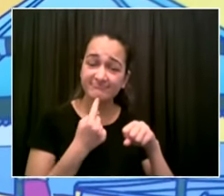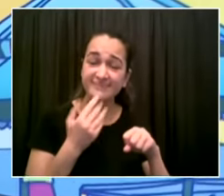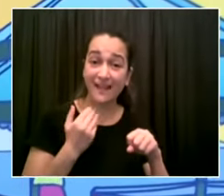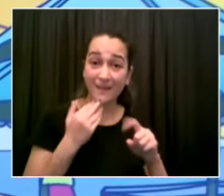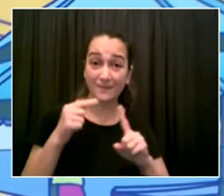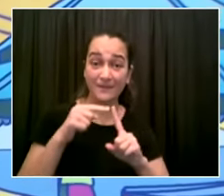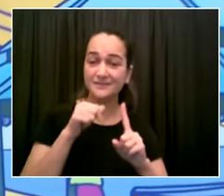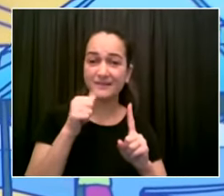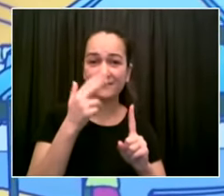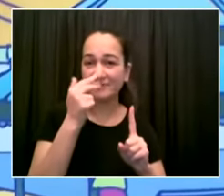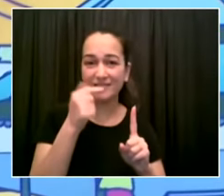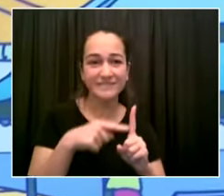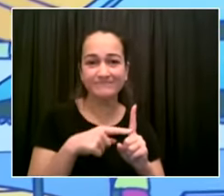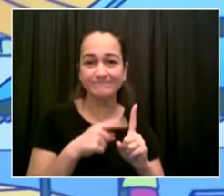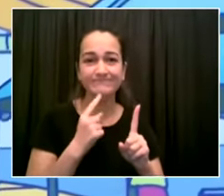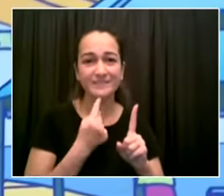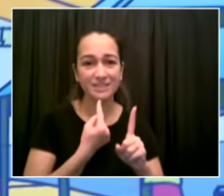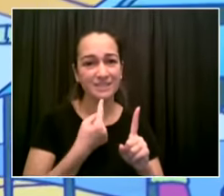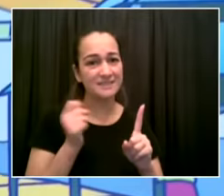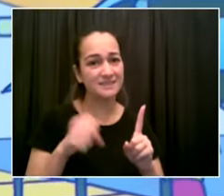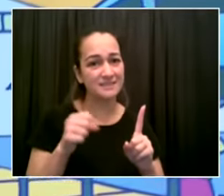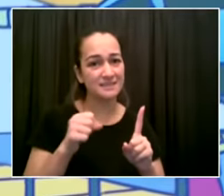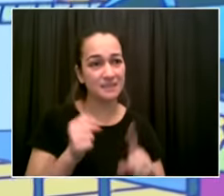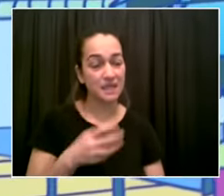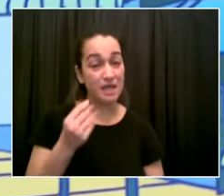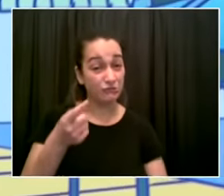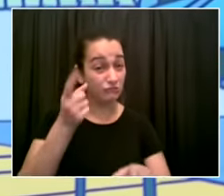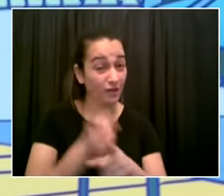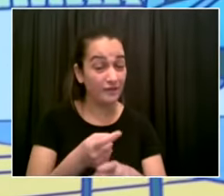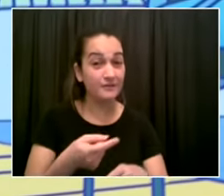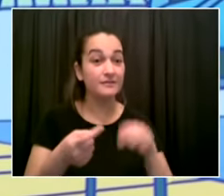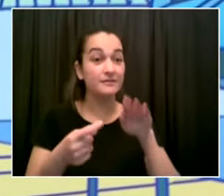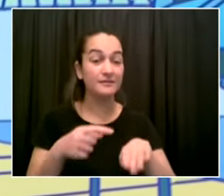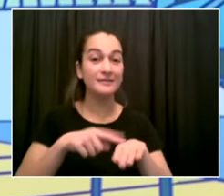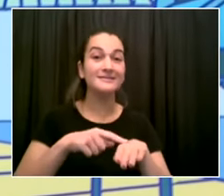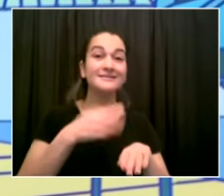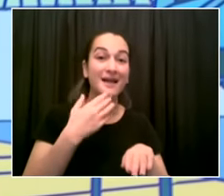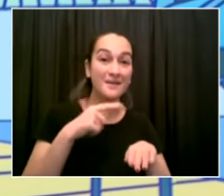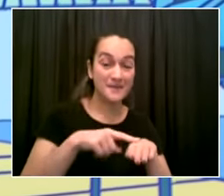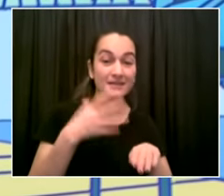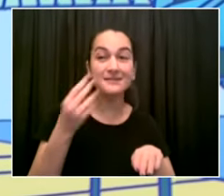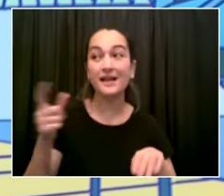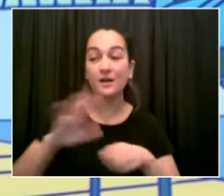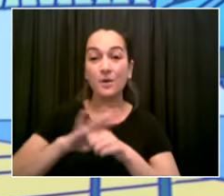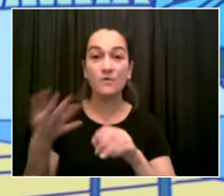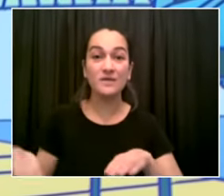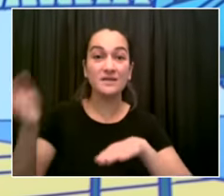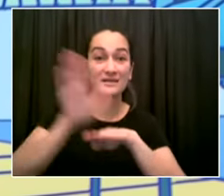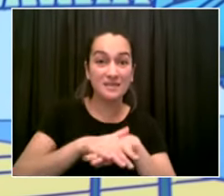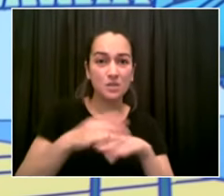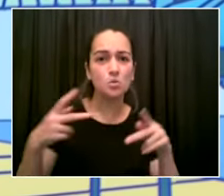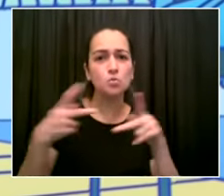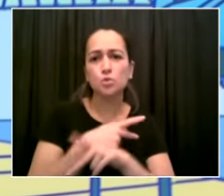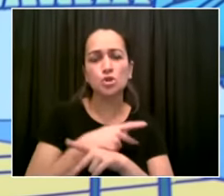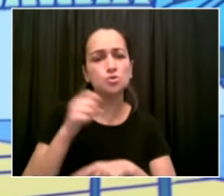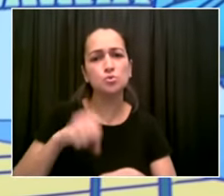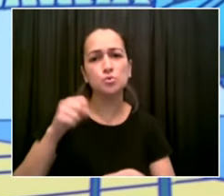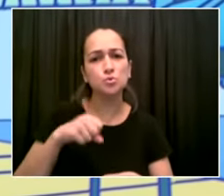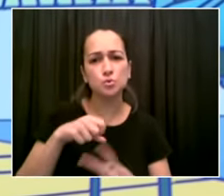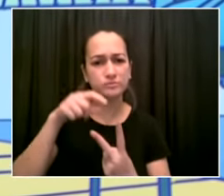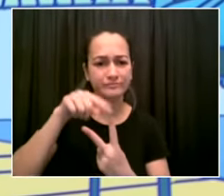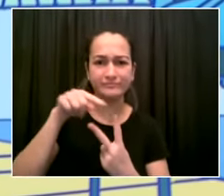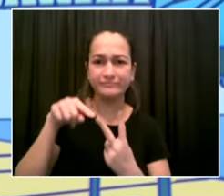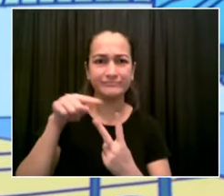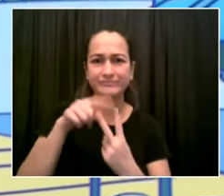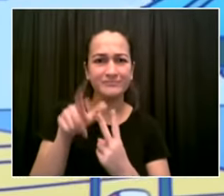last year and a half we got to address this this new center will do it and uh i think jimmy gave mitch katz about as good an